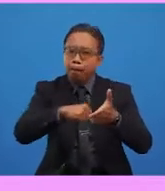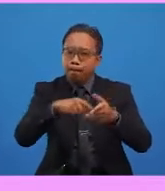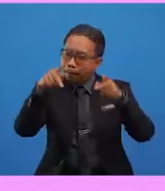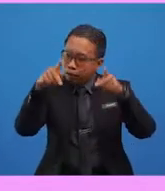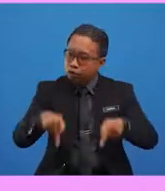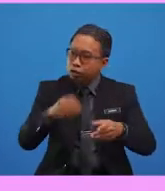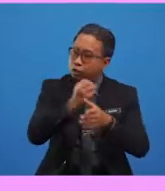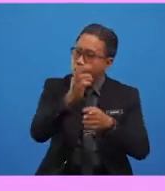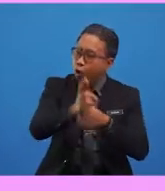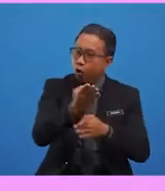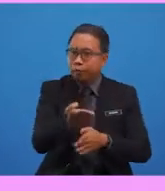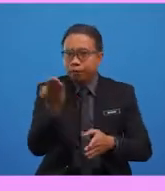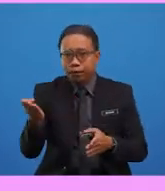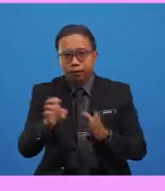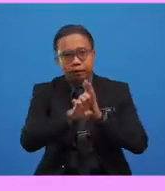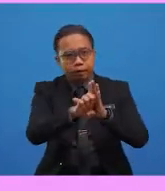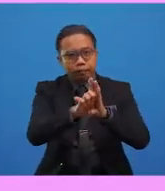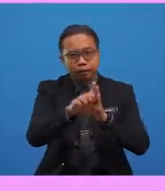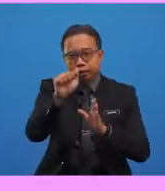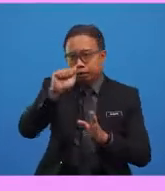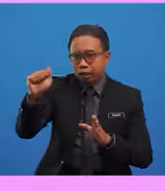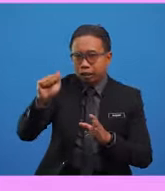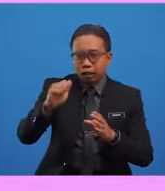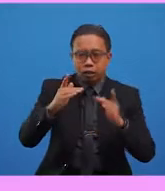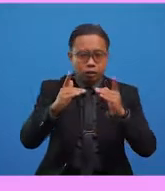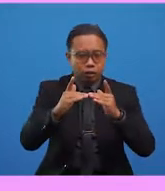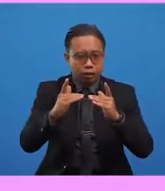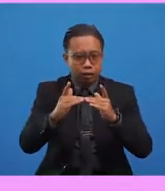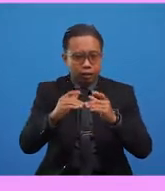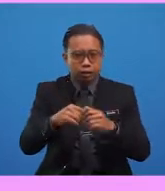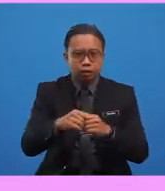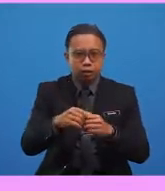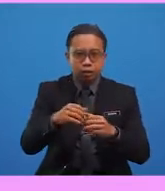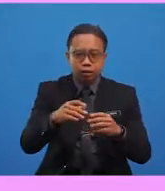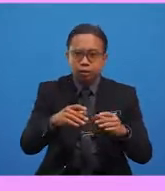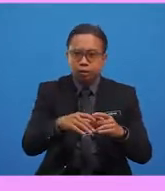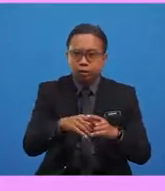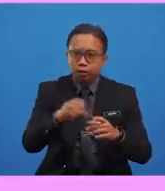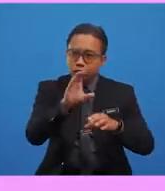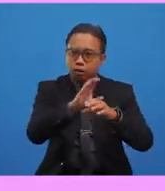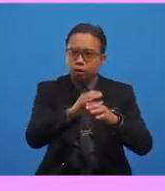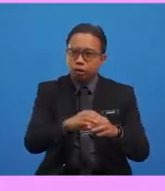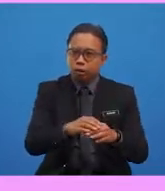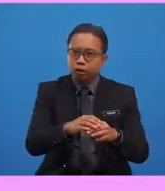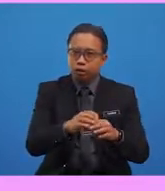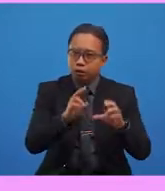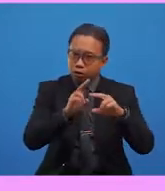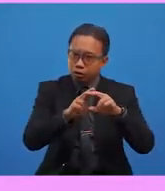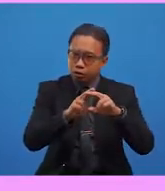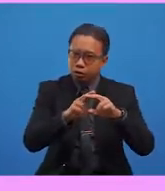place or thing. For example, a chair, an umbrella, a pen and an eraser.